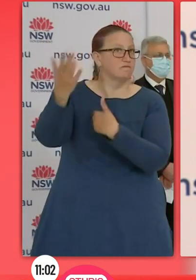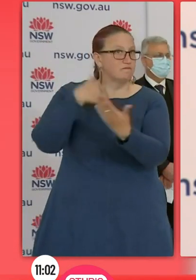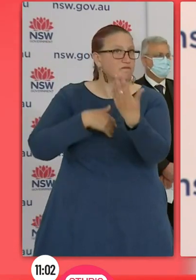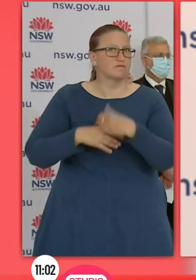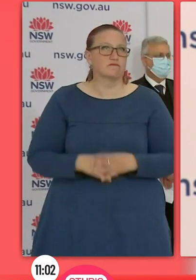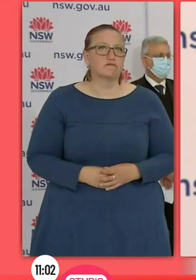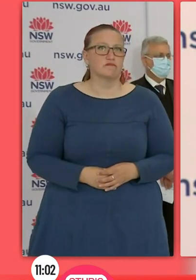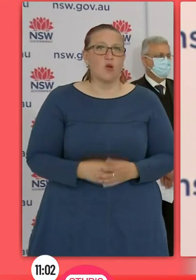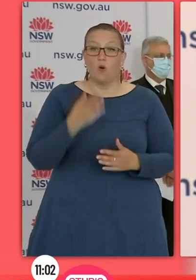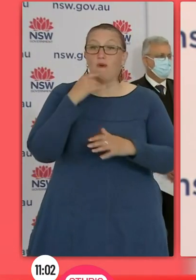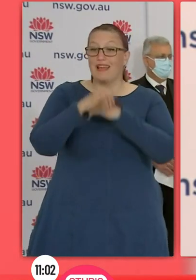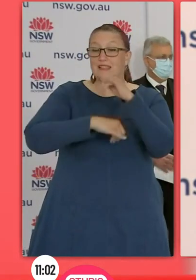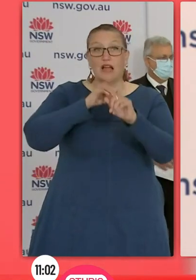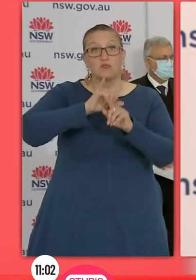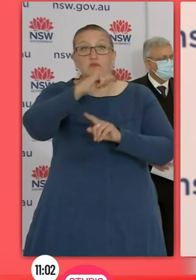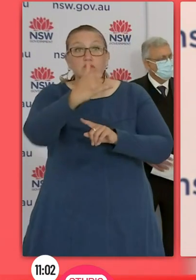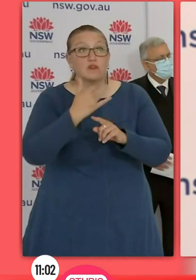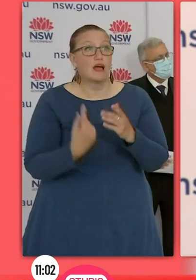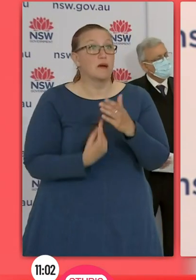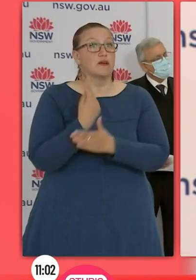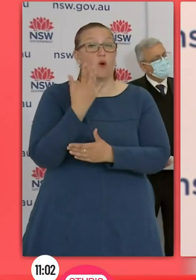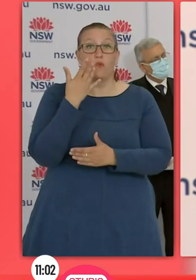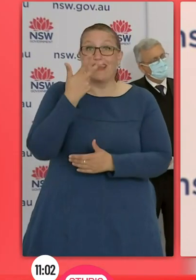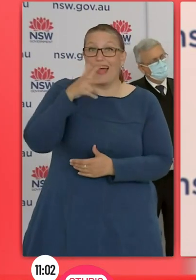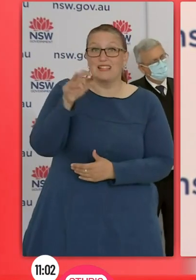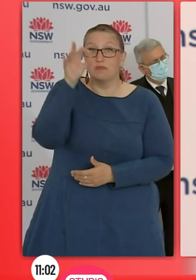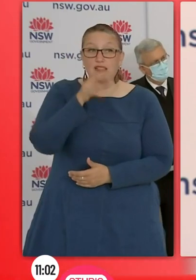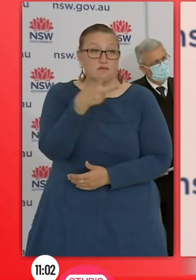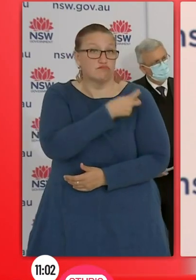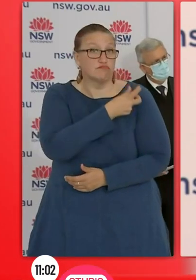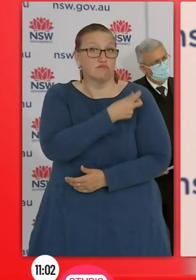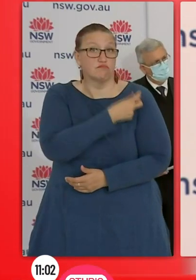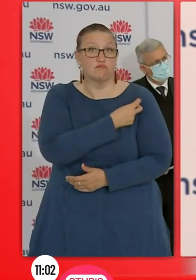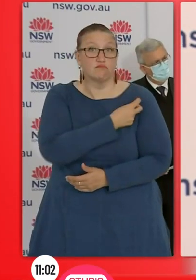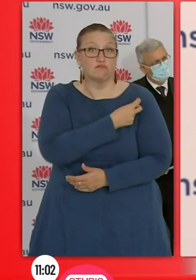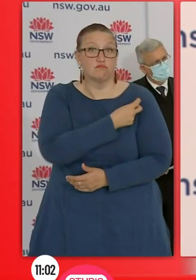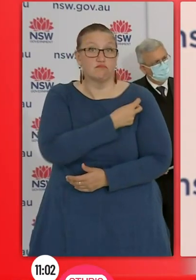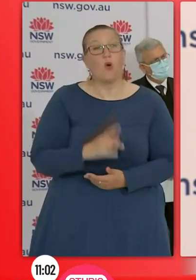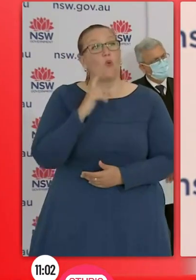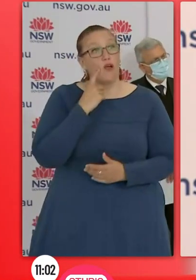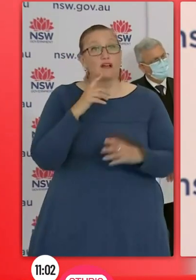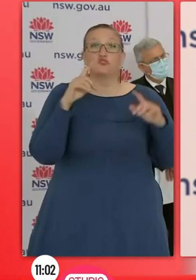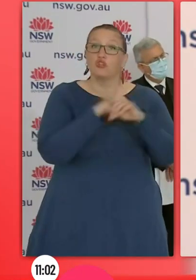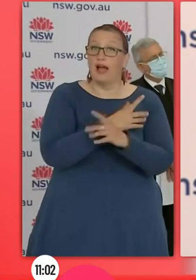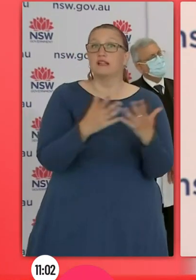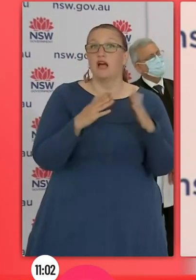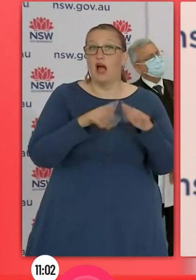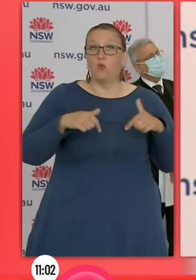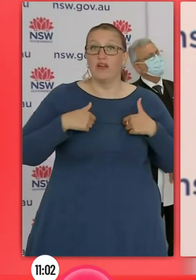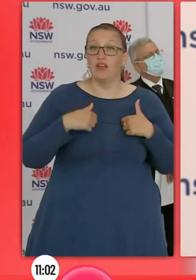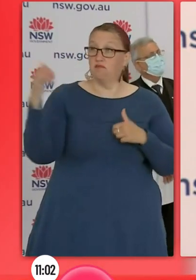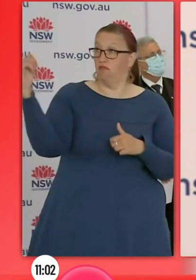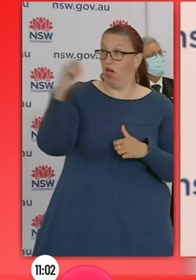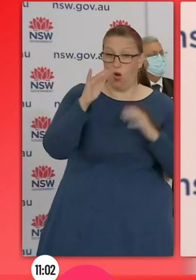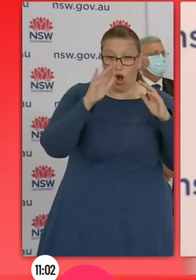the way that we manage tracking and tracing is very different and I'm having these conversations now with everybody so we can get used to what life is like